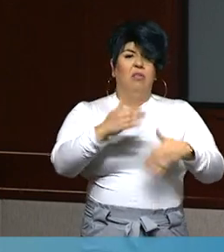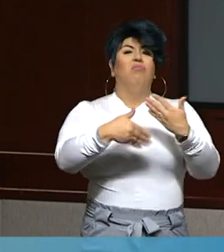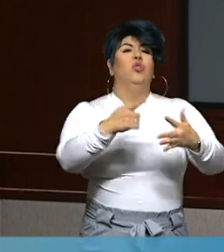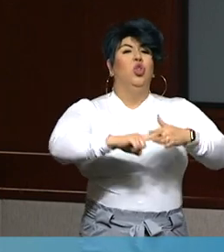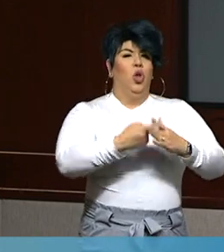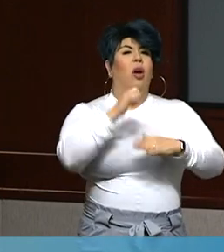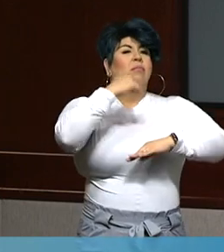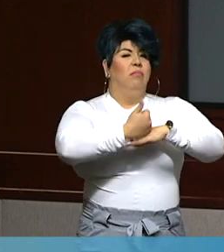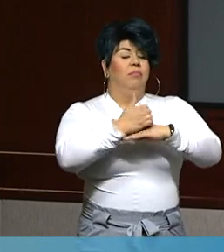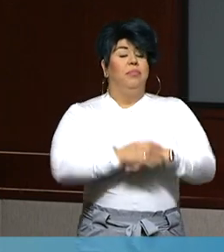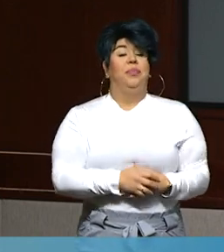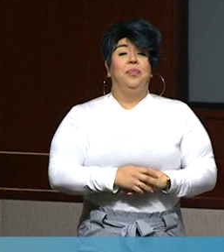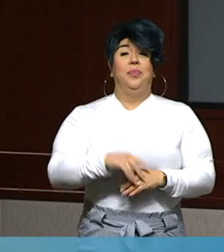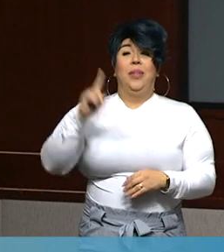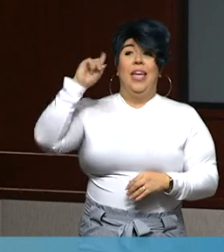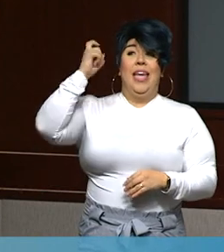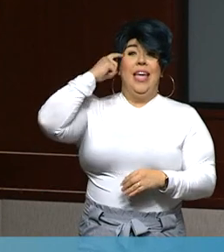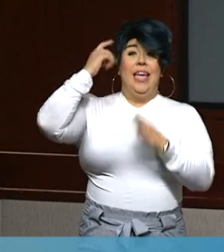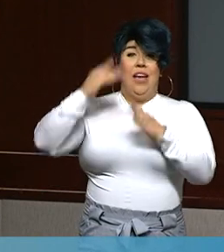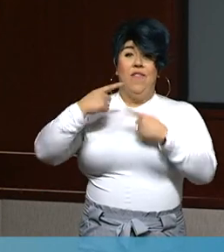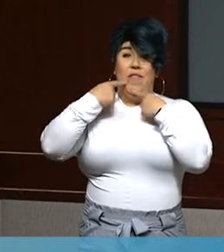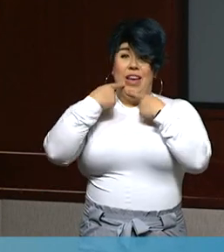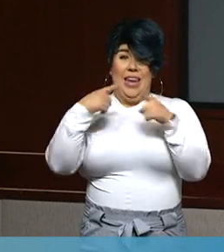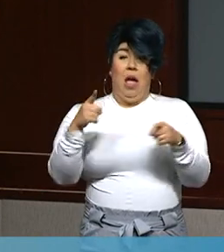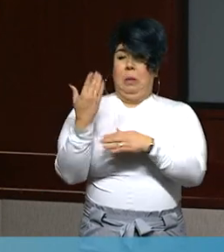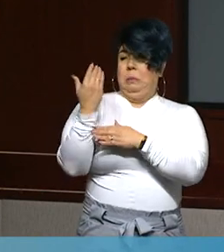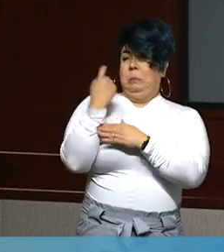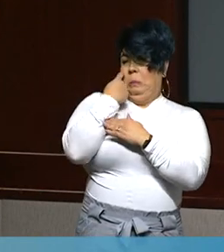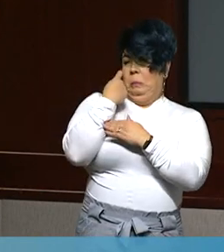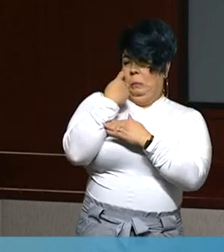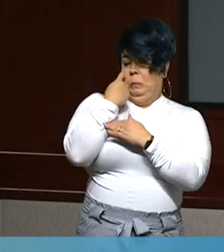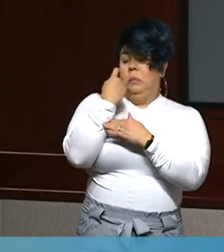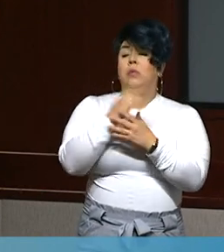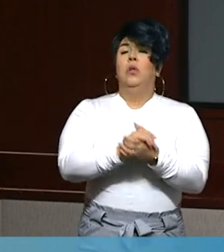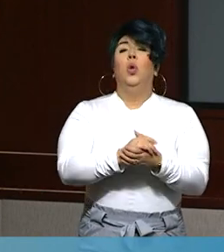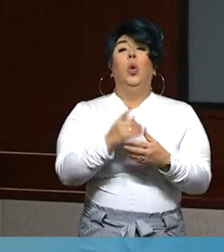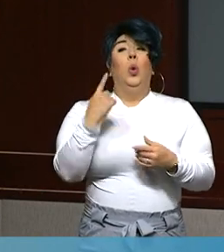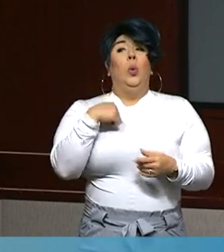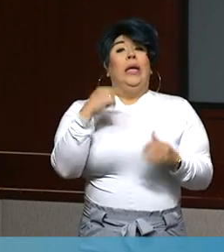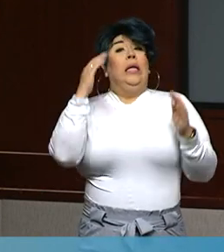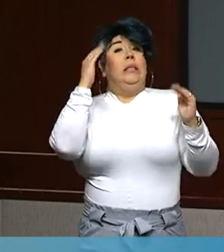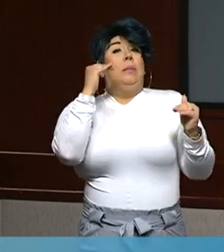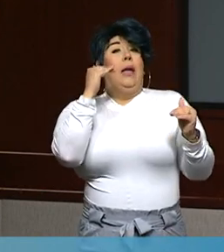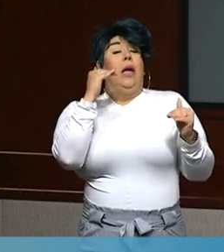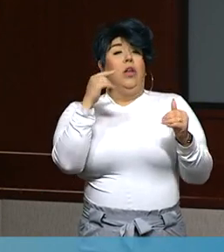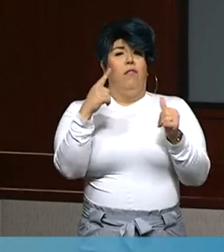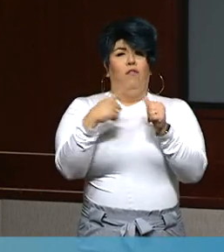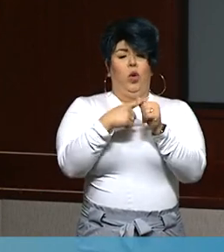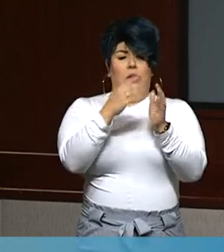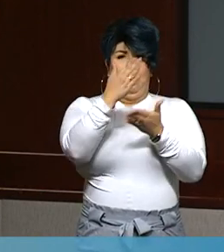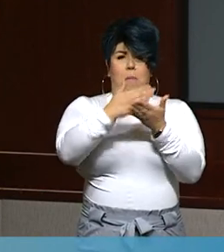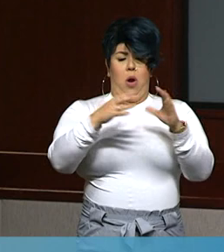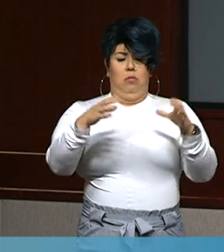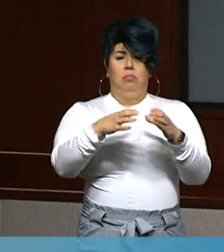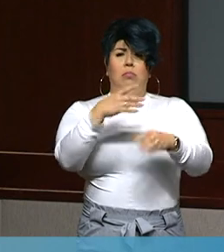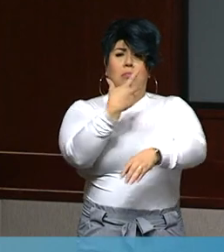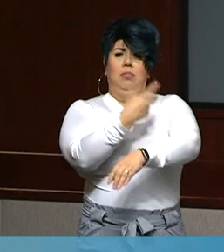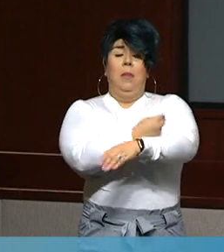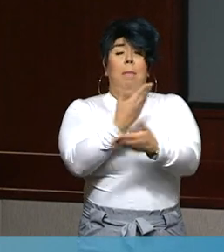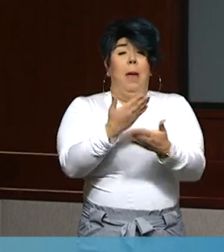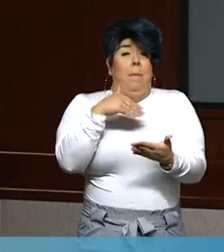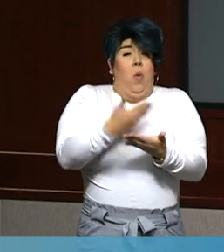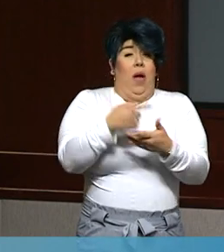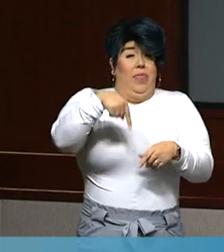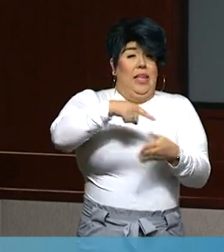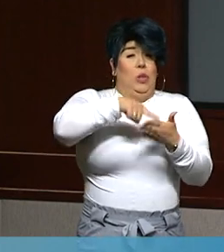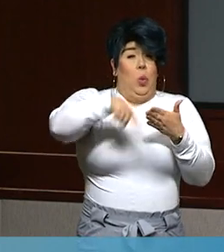As the governor announced in his press conference earlier this week, we do anticipate the first shipment of vaccines to arrive as early as this weekend,